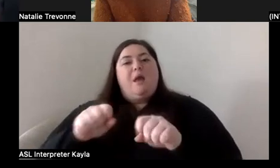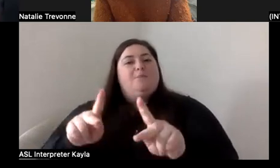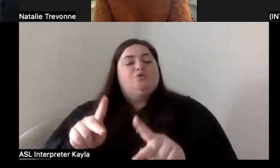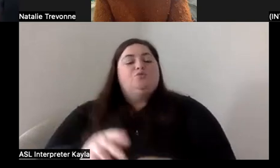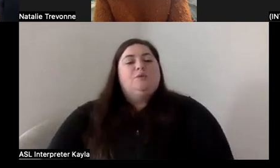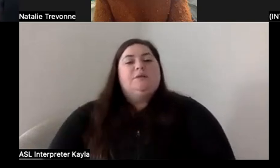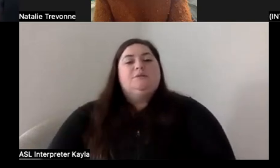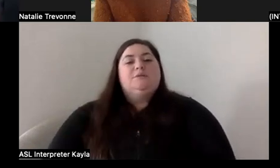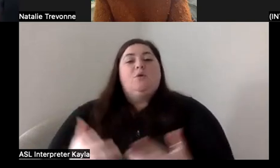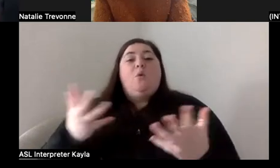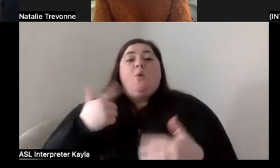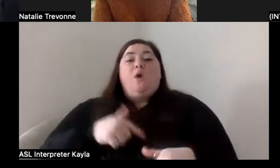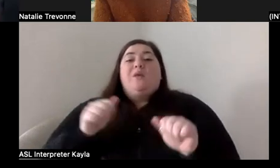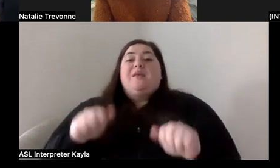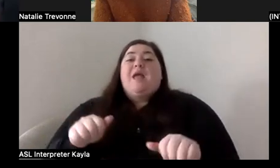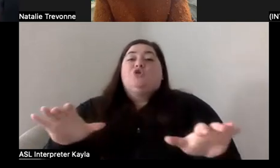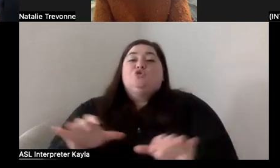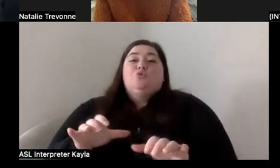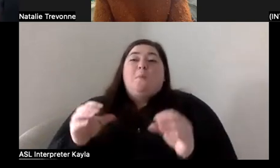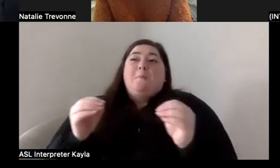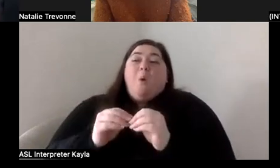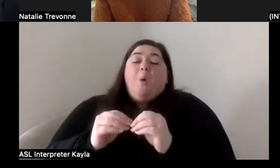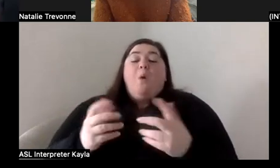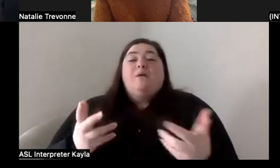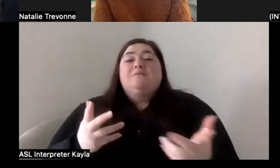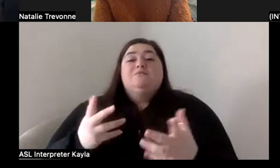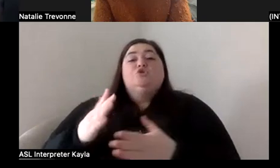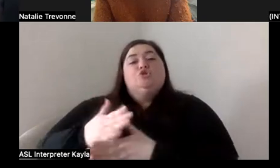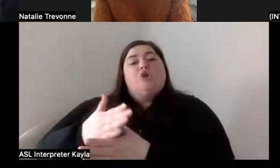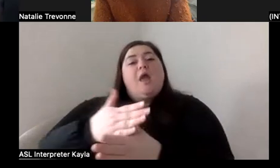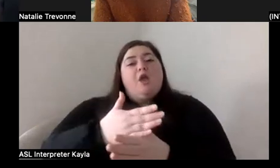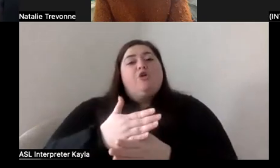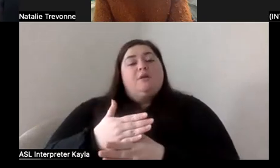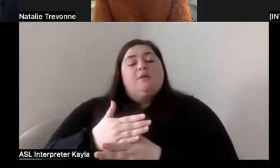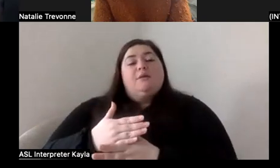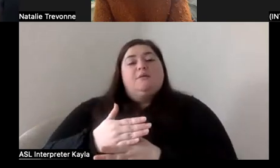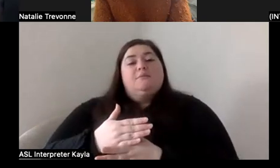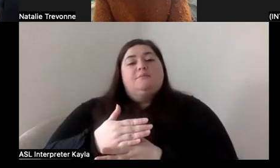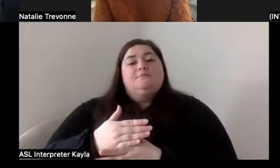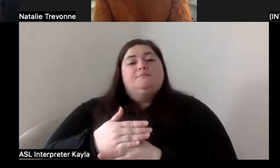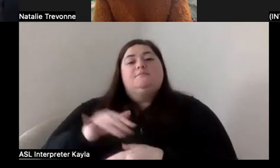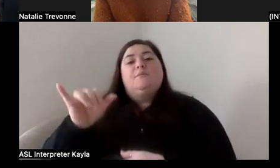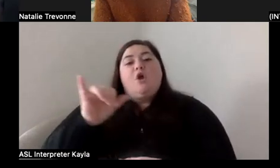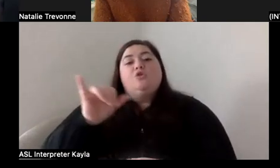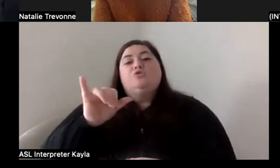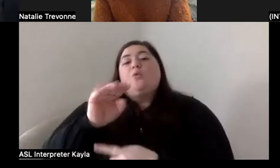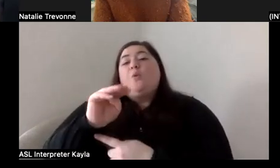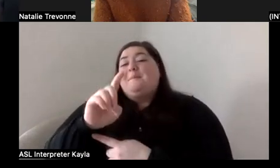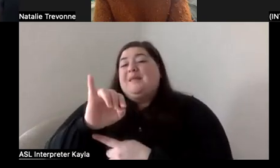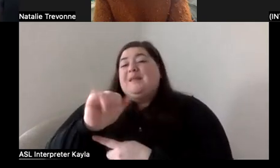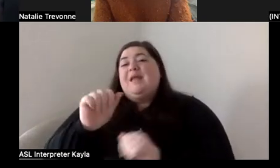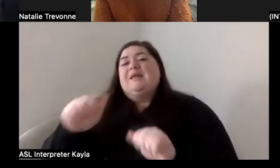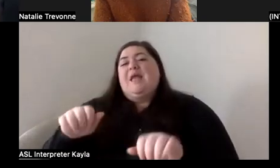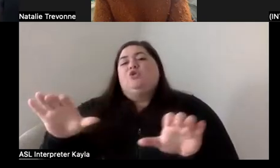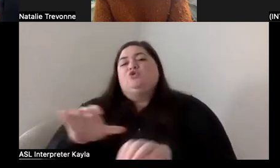So I think what can we do more it's it's part of it. It's also sharing with each other. Um, and I think the media could do a